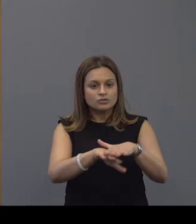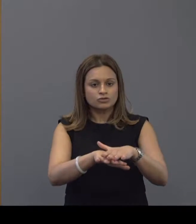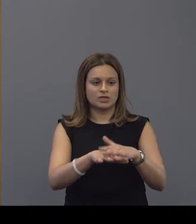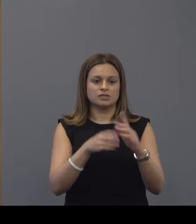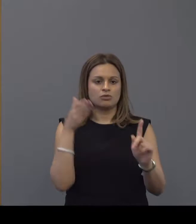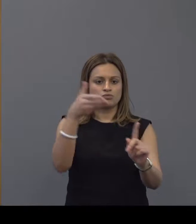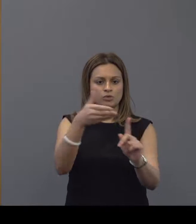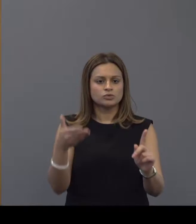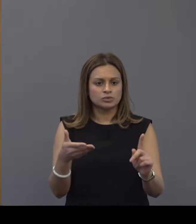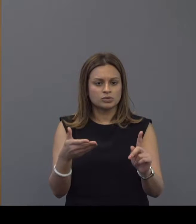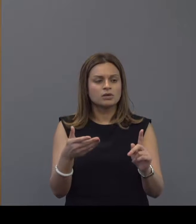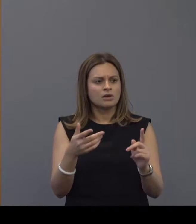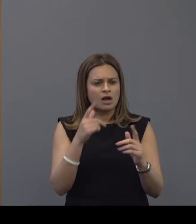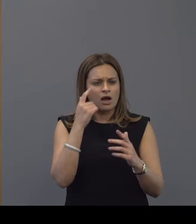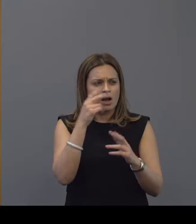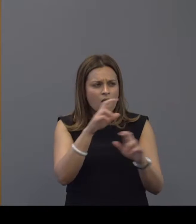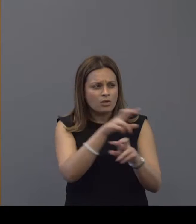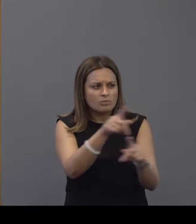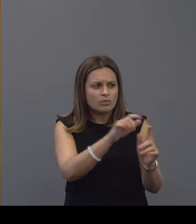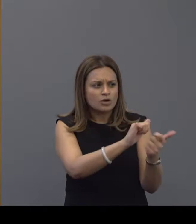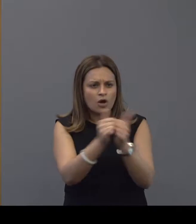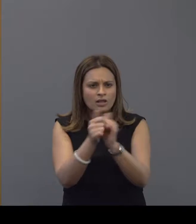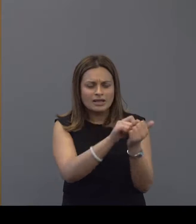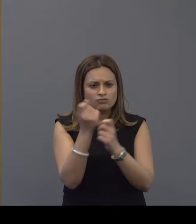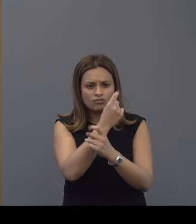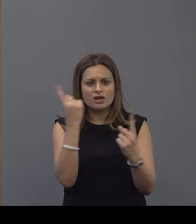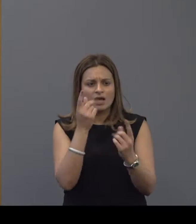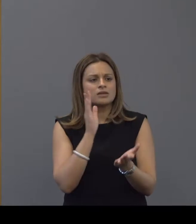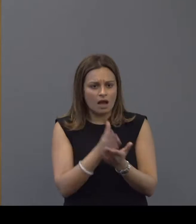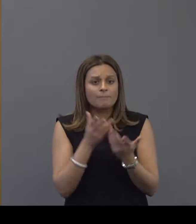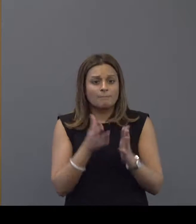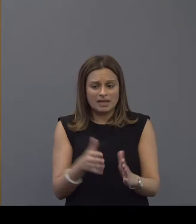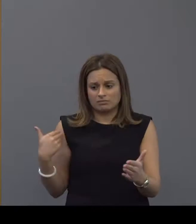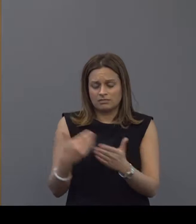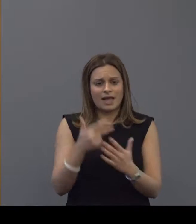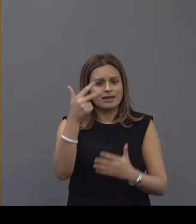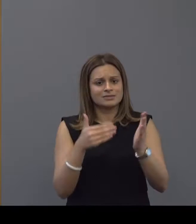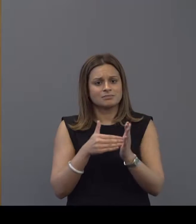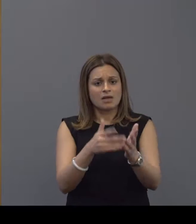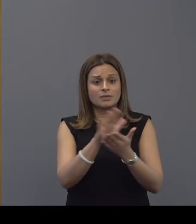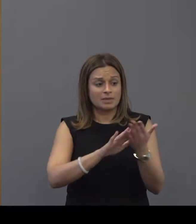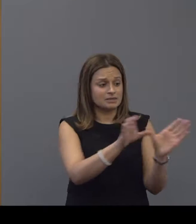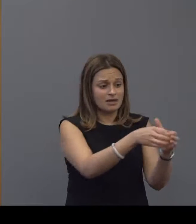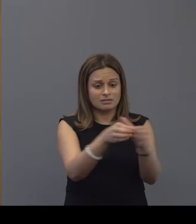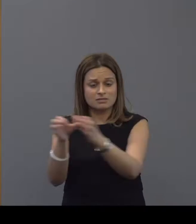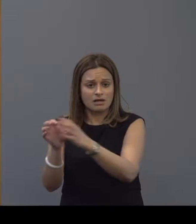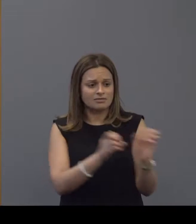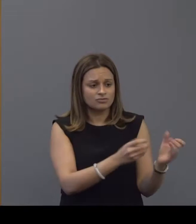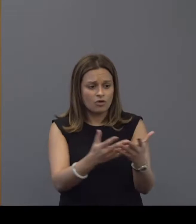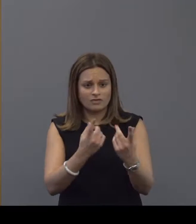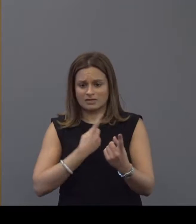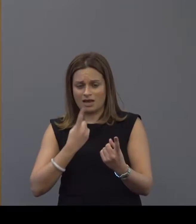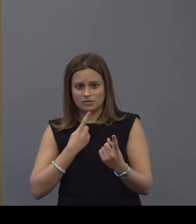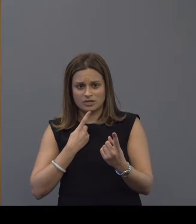approach and I hope that colleagues in this room have seen that actually that's exactly what we've done we've brought all sectors together both from